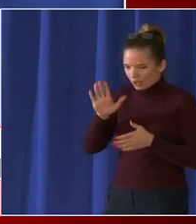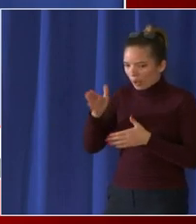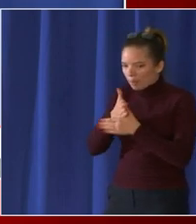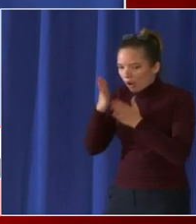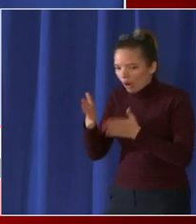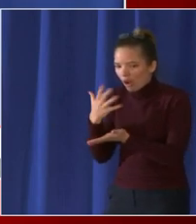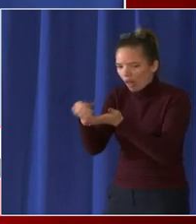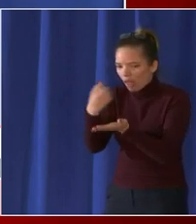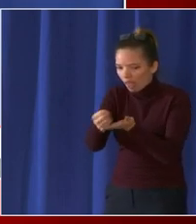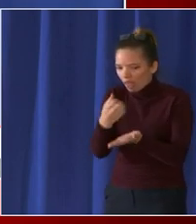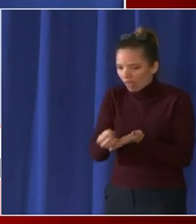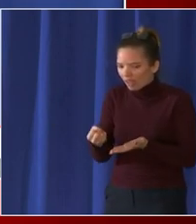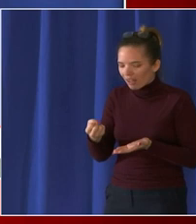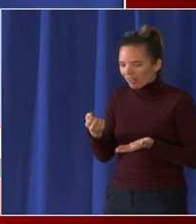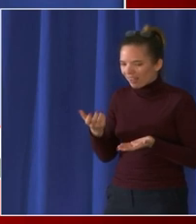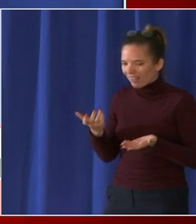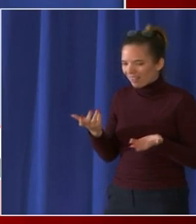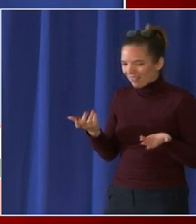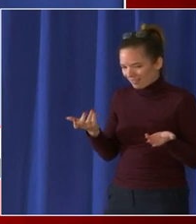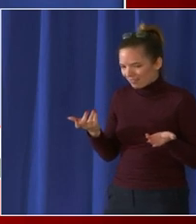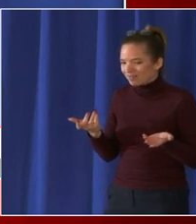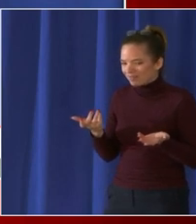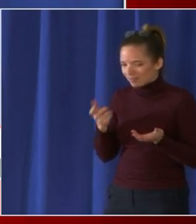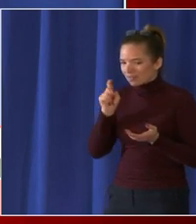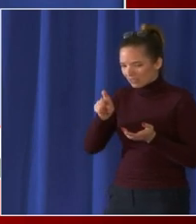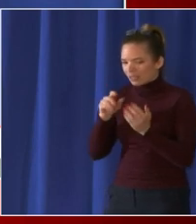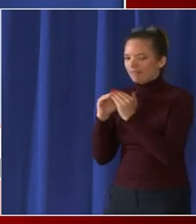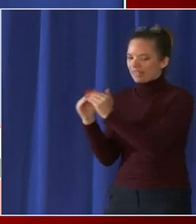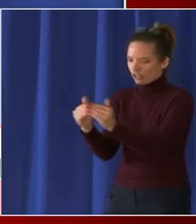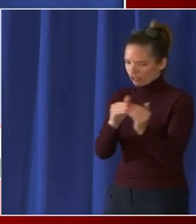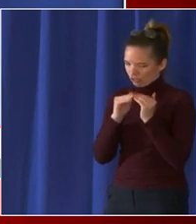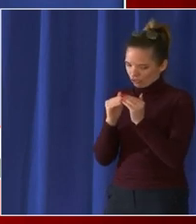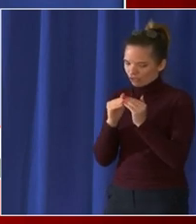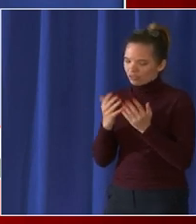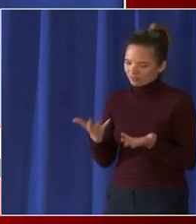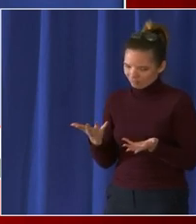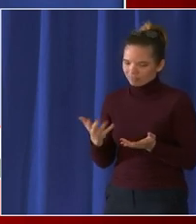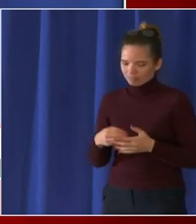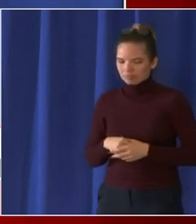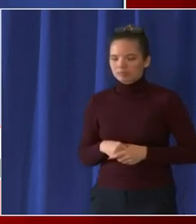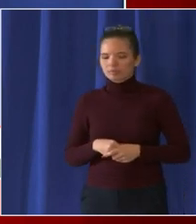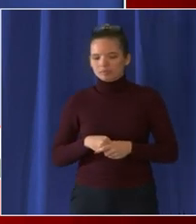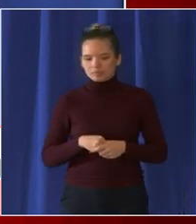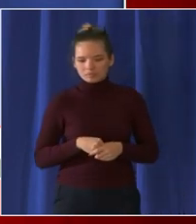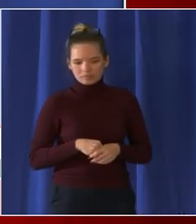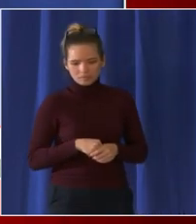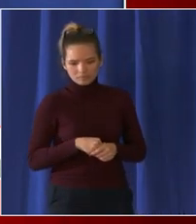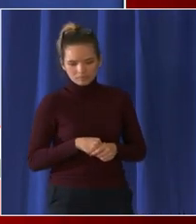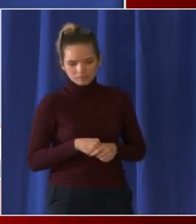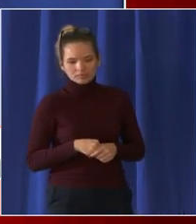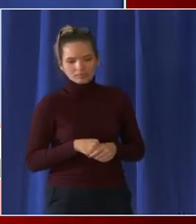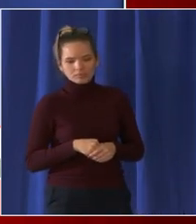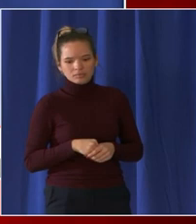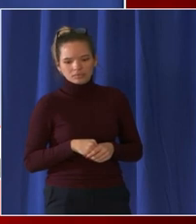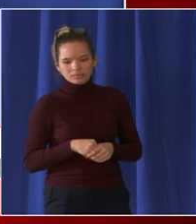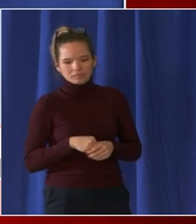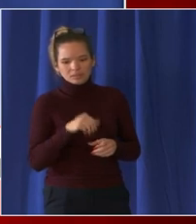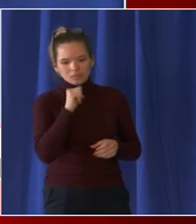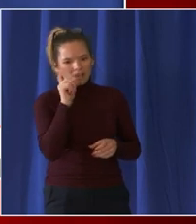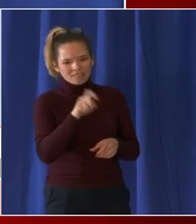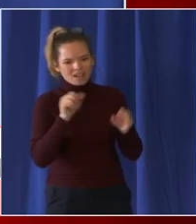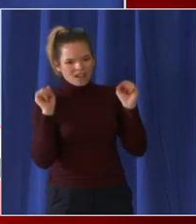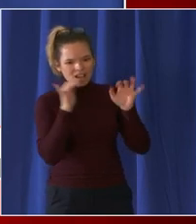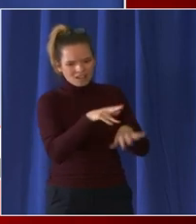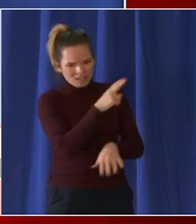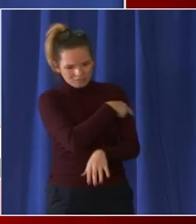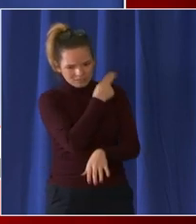mentioned the stress on hospitals you were pretty adamant about telling people we don't want you to come to the hospital to get a test and i think your words you're seeing large